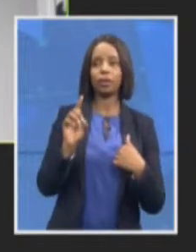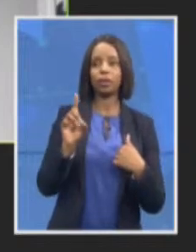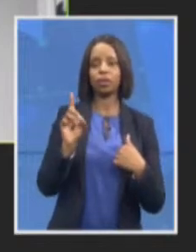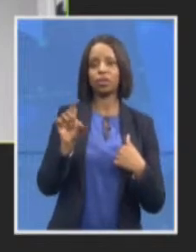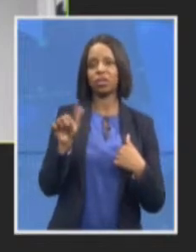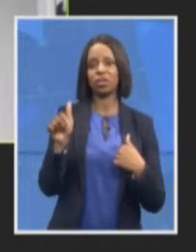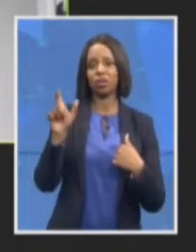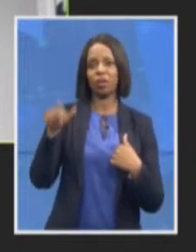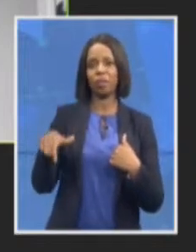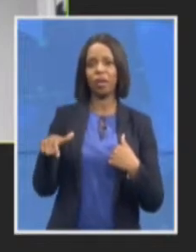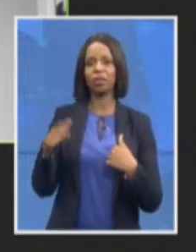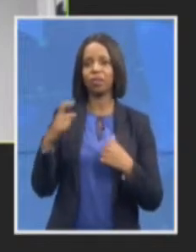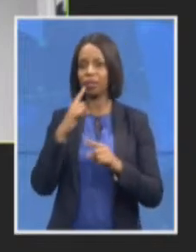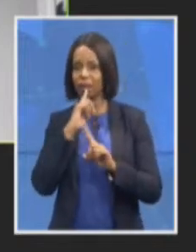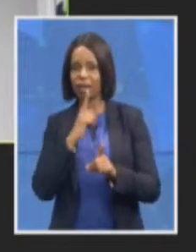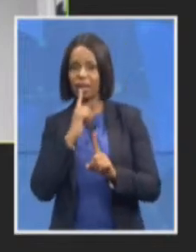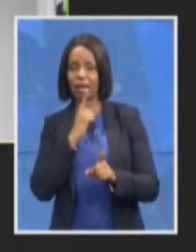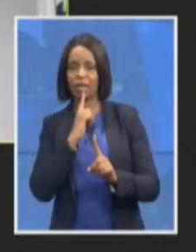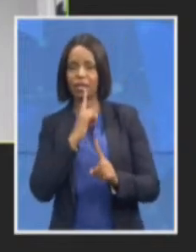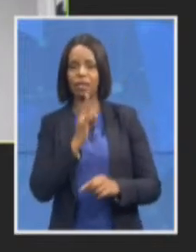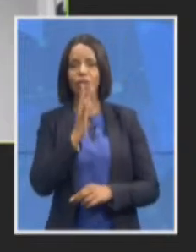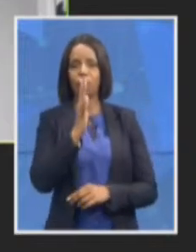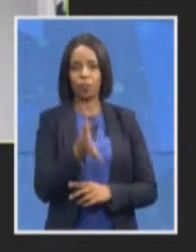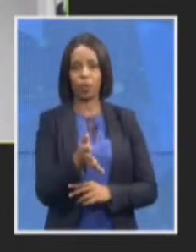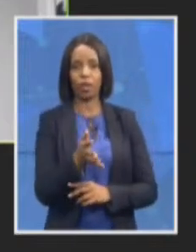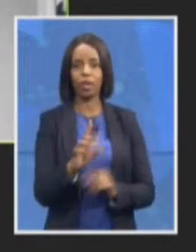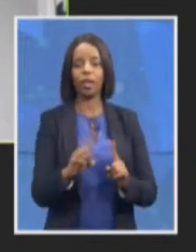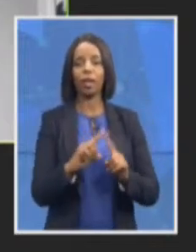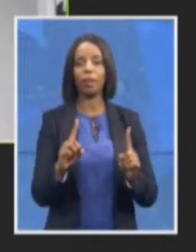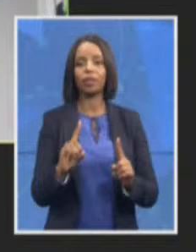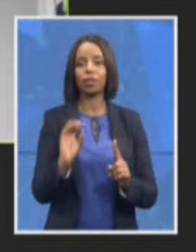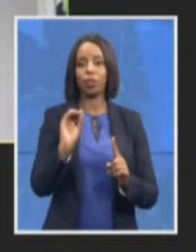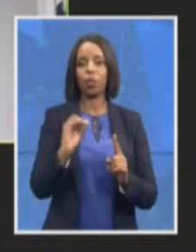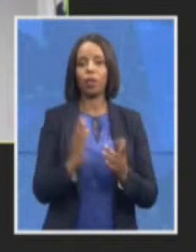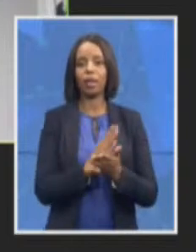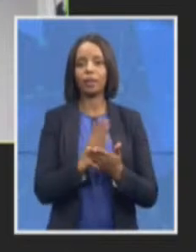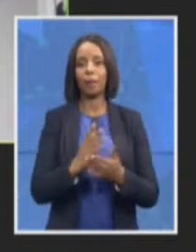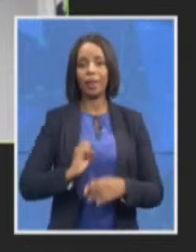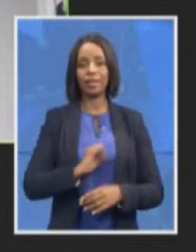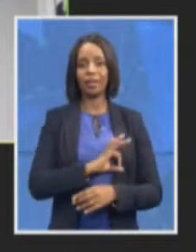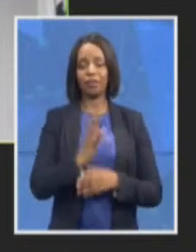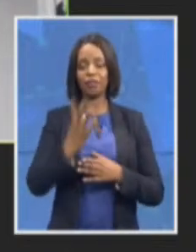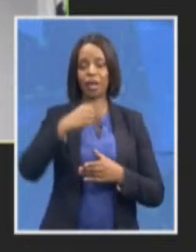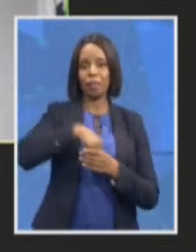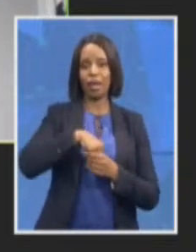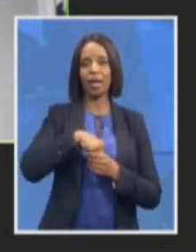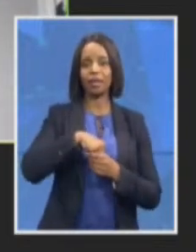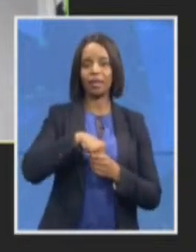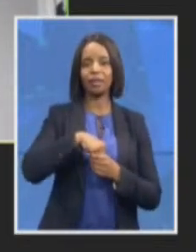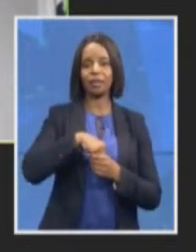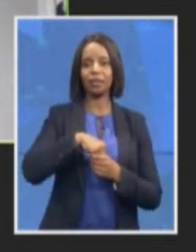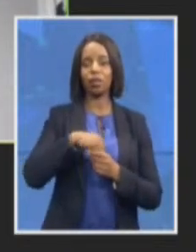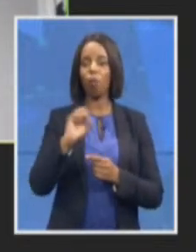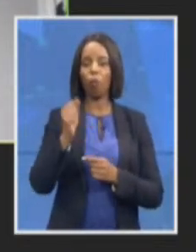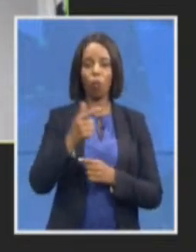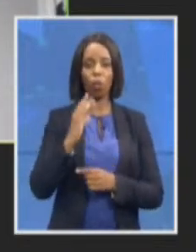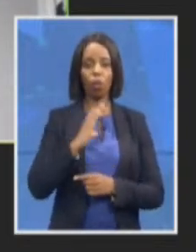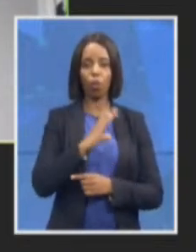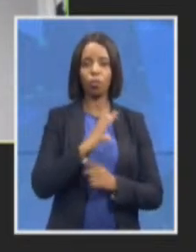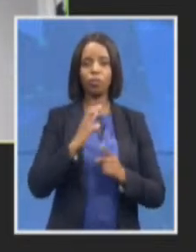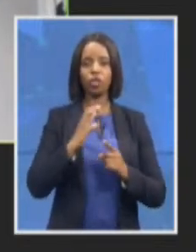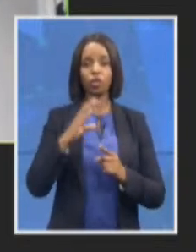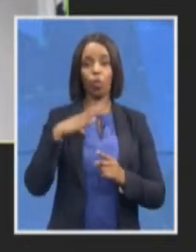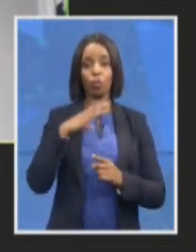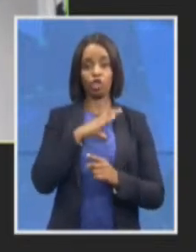that have been implicated look the Zondo in the Zondo commission the names of various members of staff in the NPA